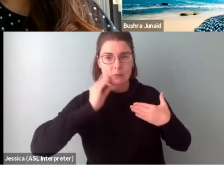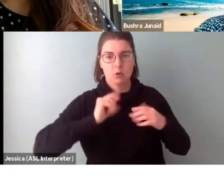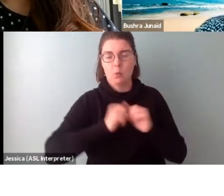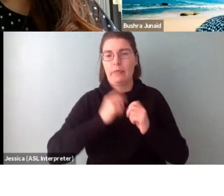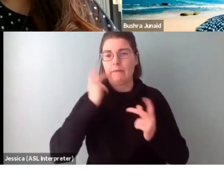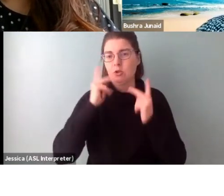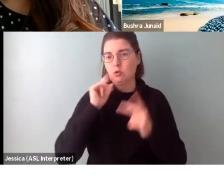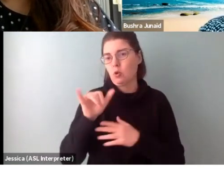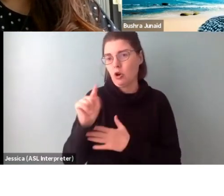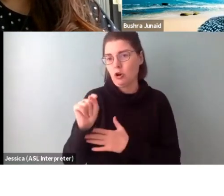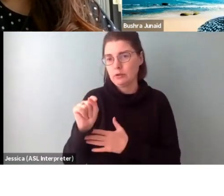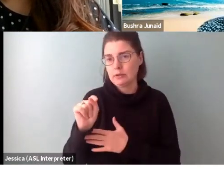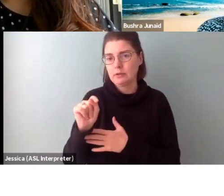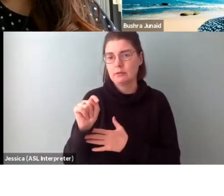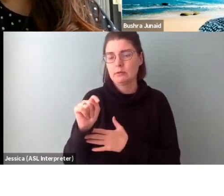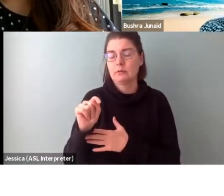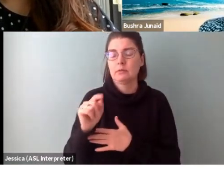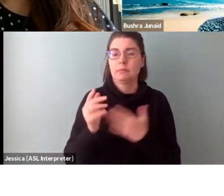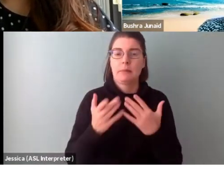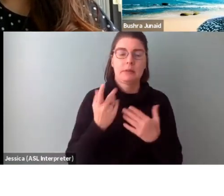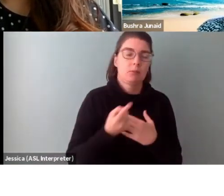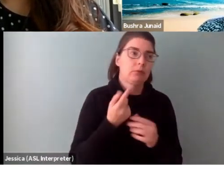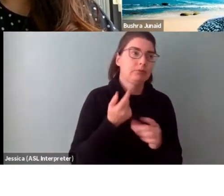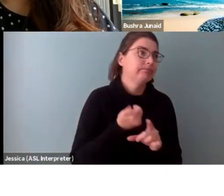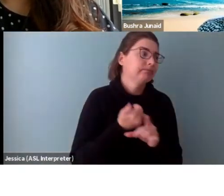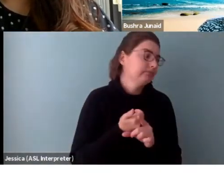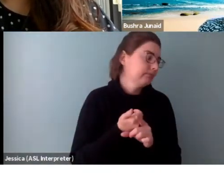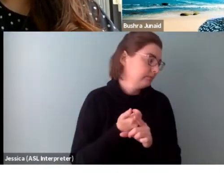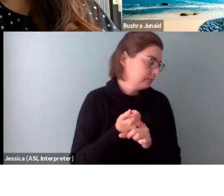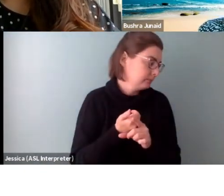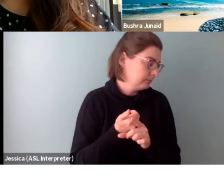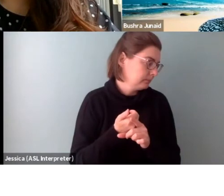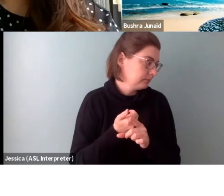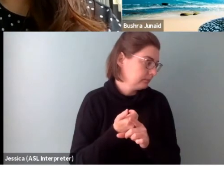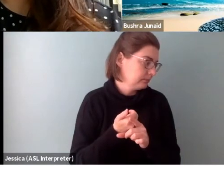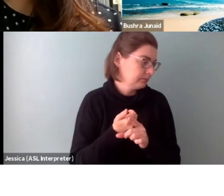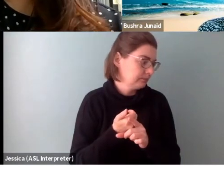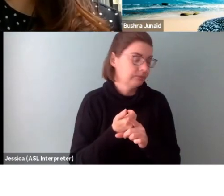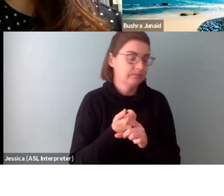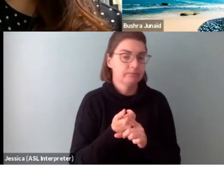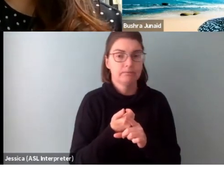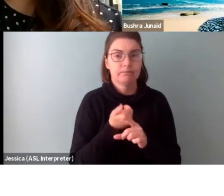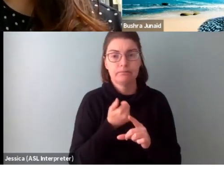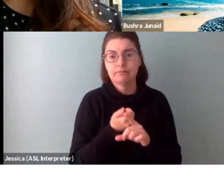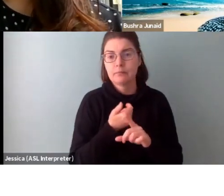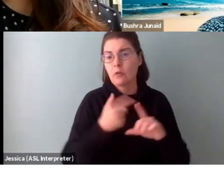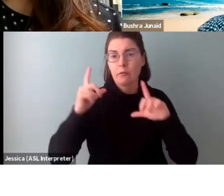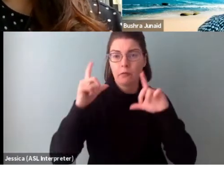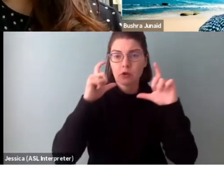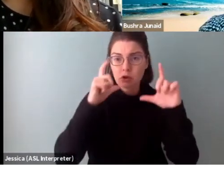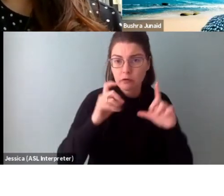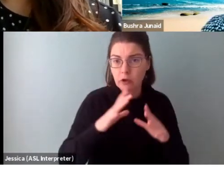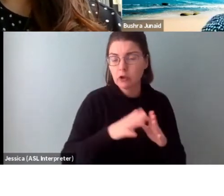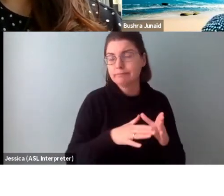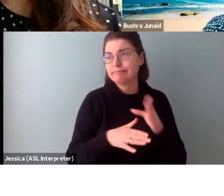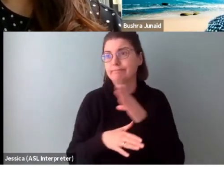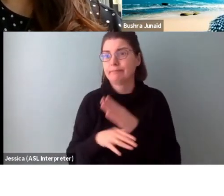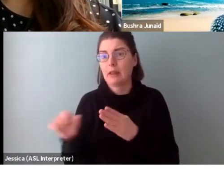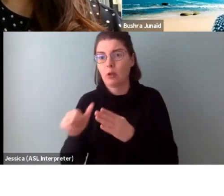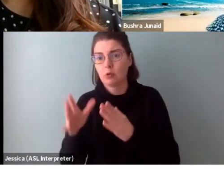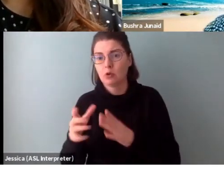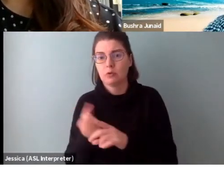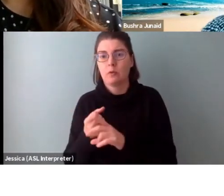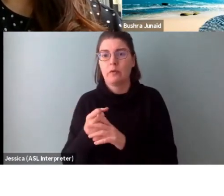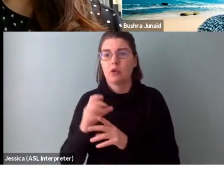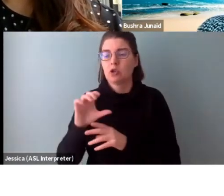capacity. So maybe she'll have somebody that's, you know, has a, is a photographer, and somebody else who might have a